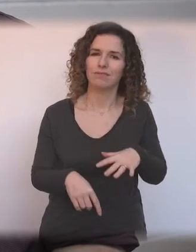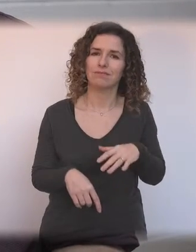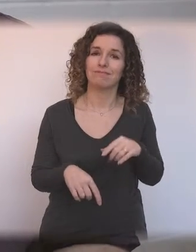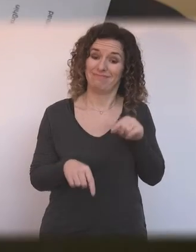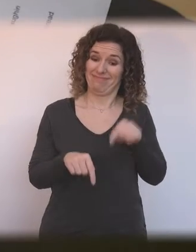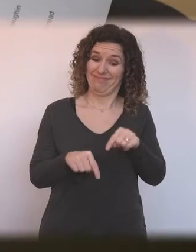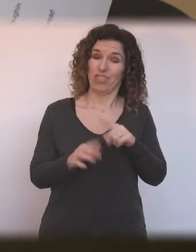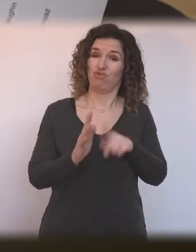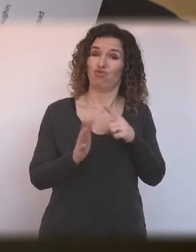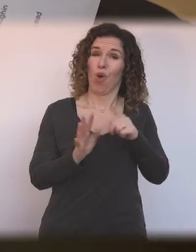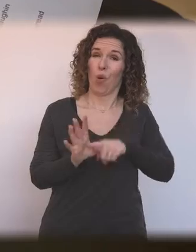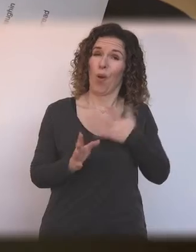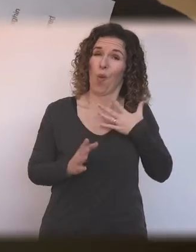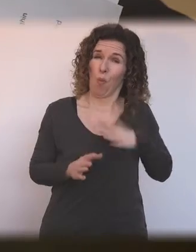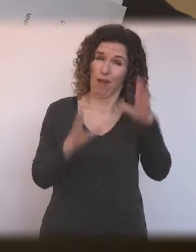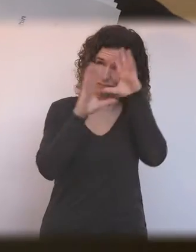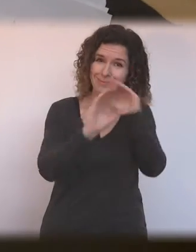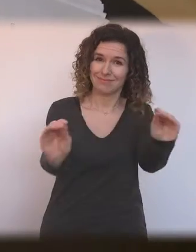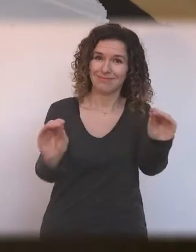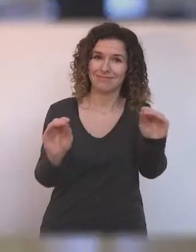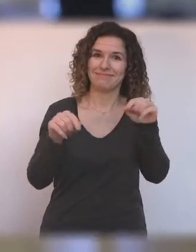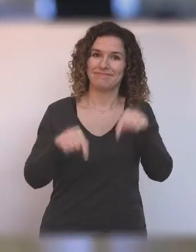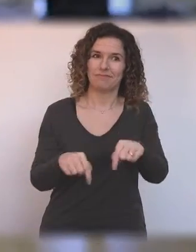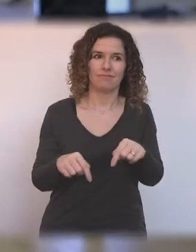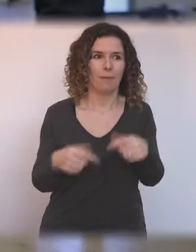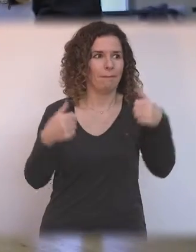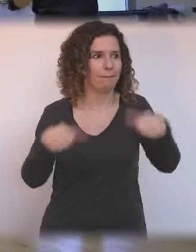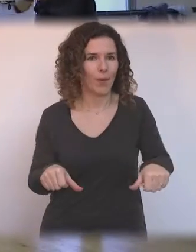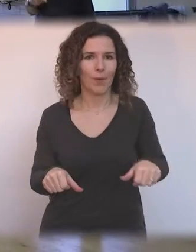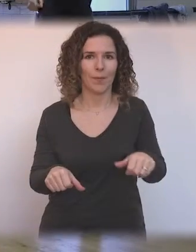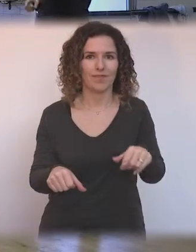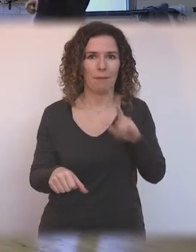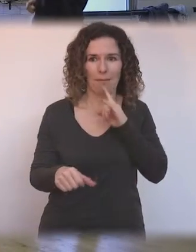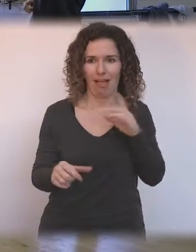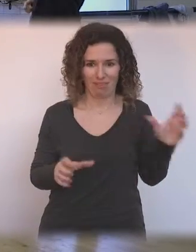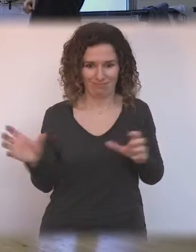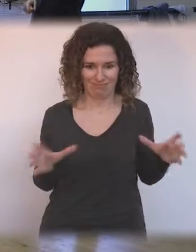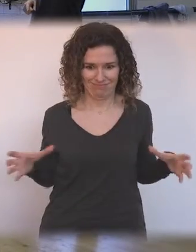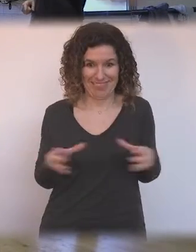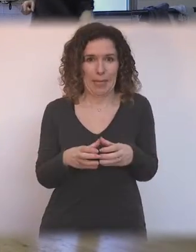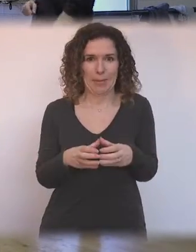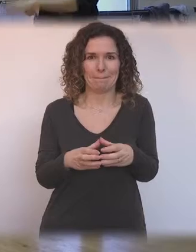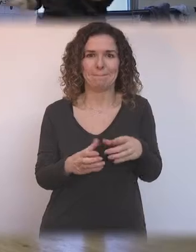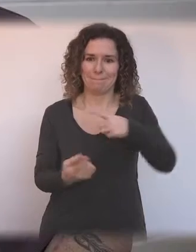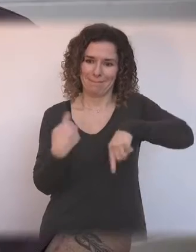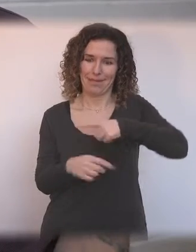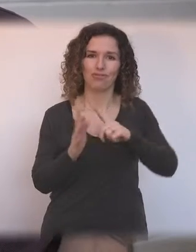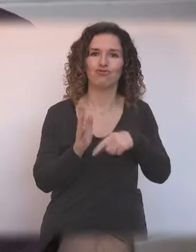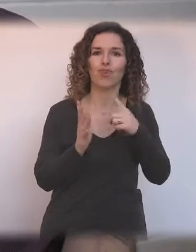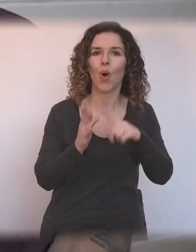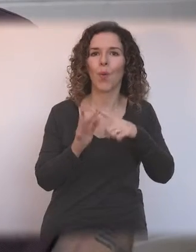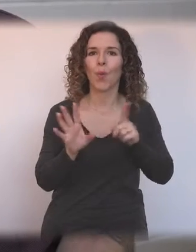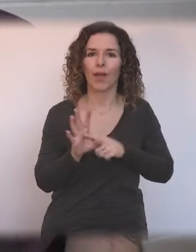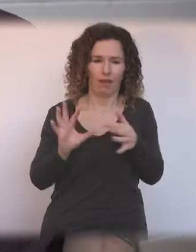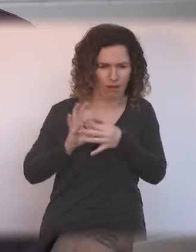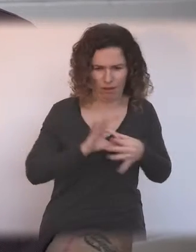And Joey is one of those. And now having people, or team Joey, you know, coming together and working